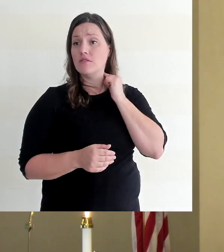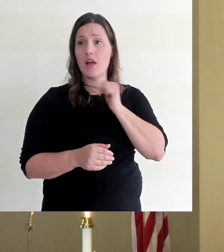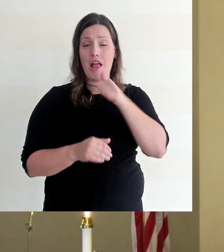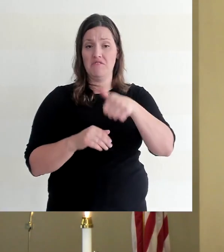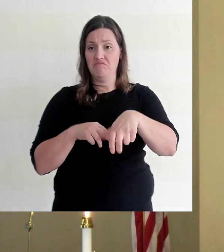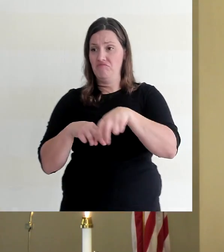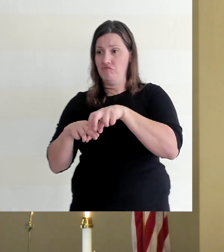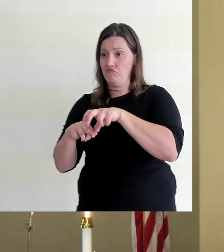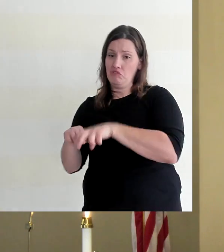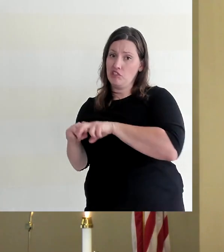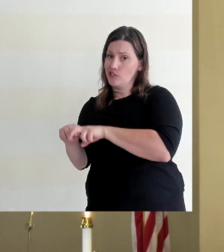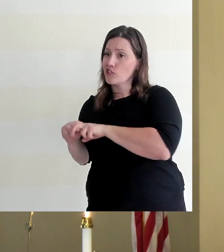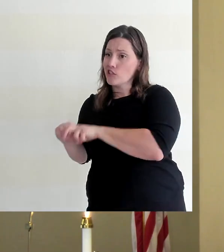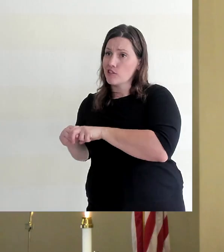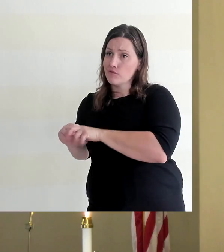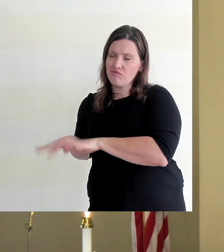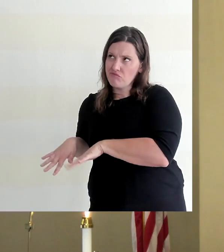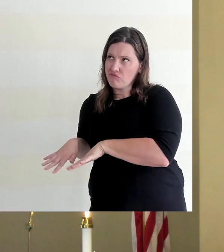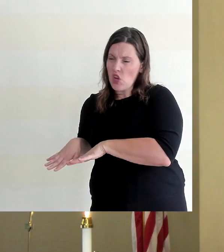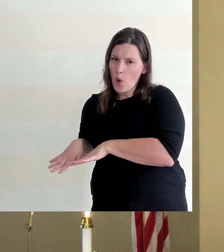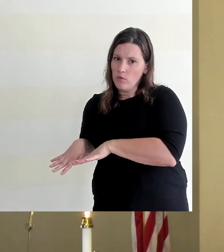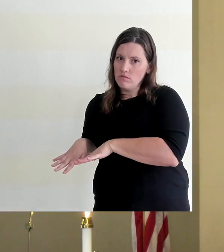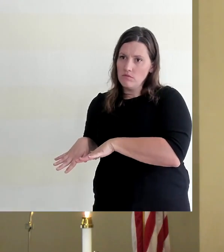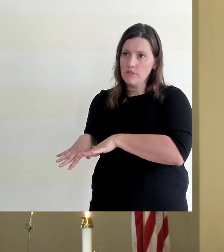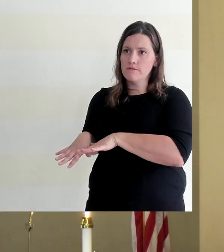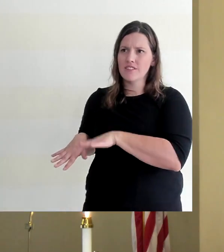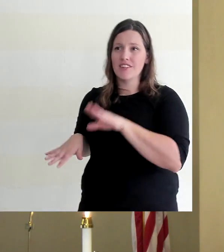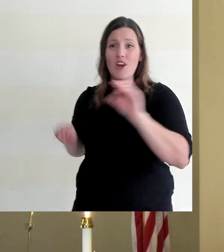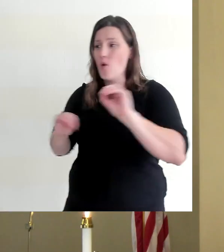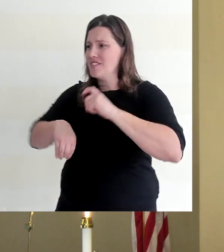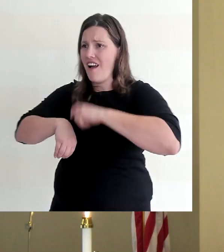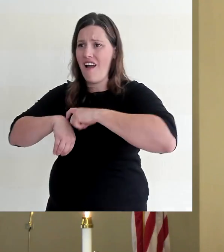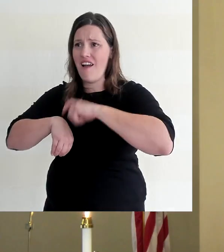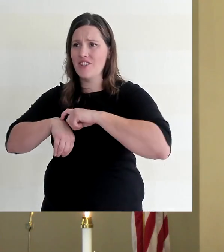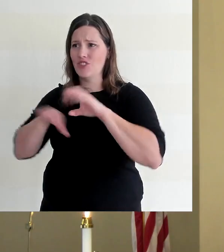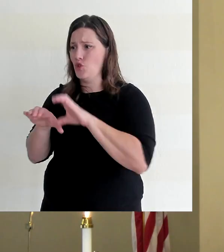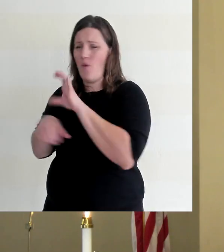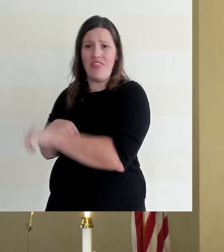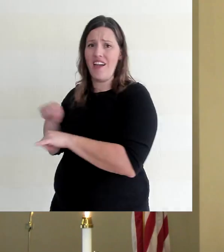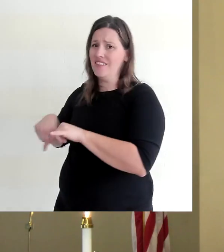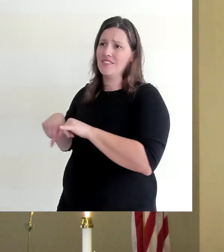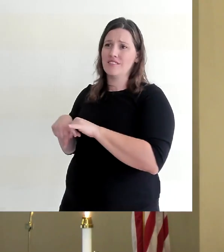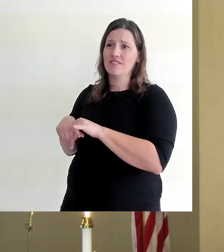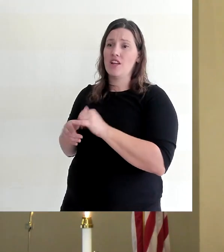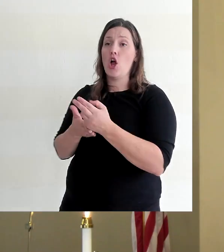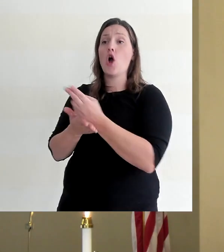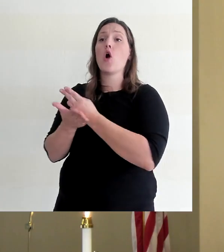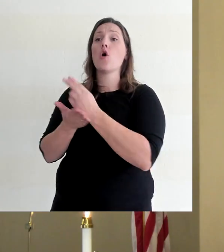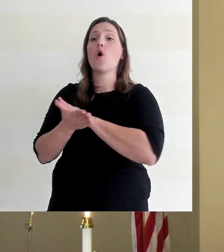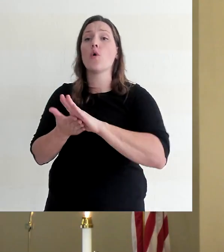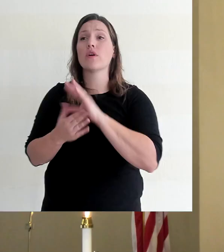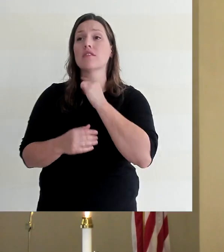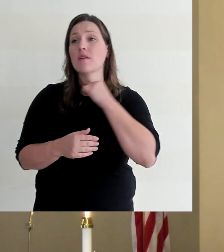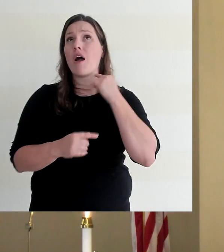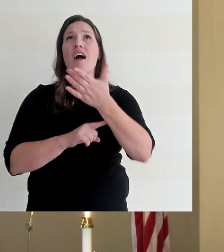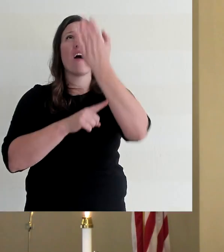on the sideline. There's no place for that. There's no time for that. A holy priest